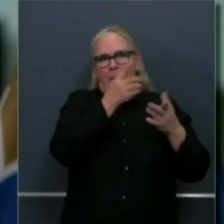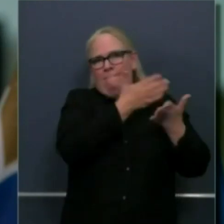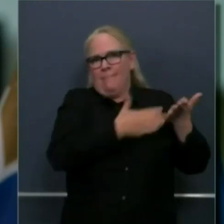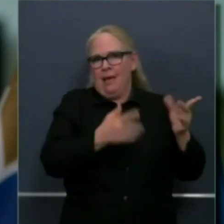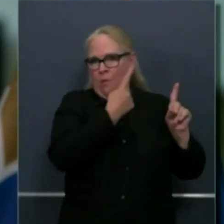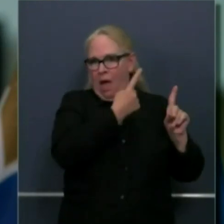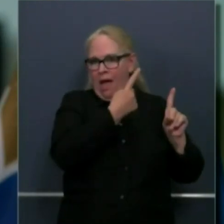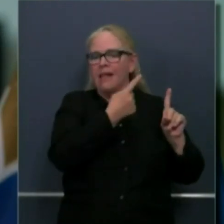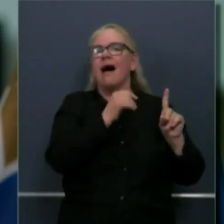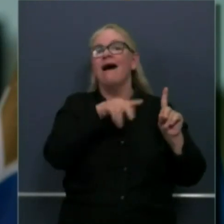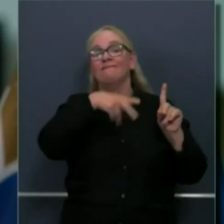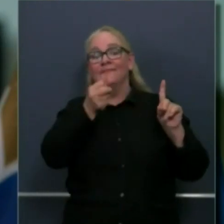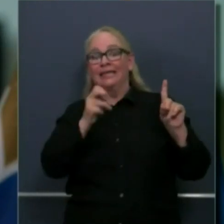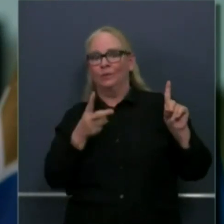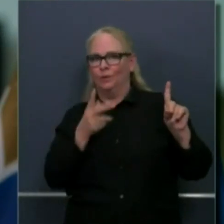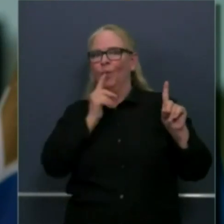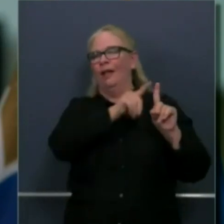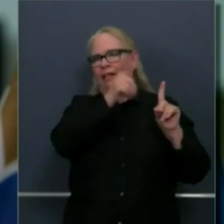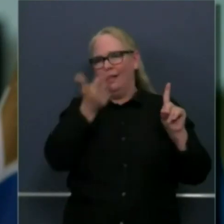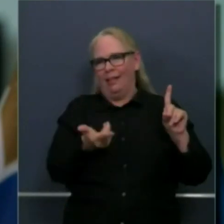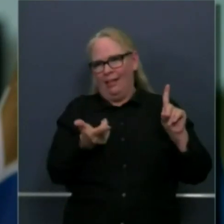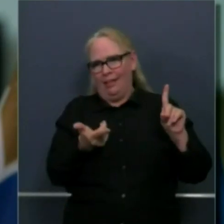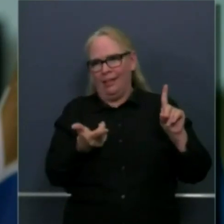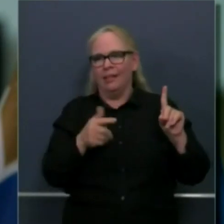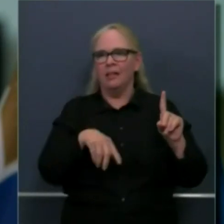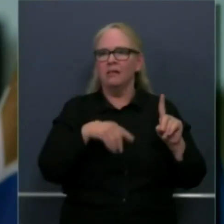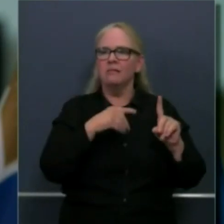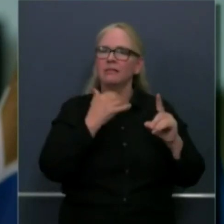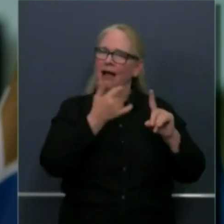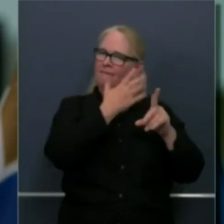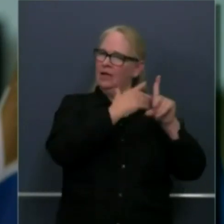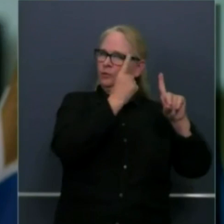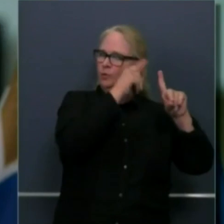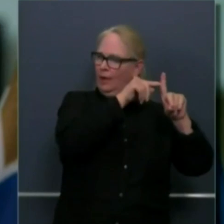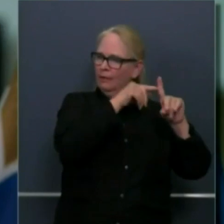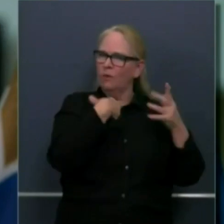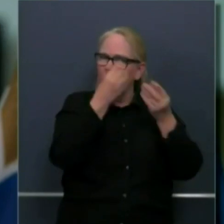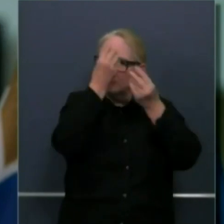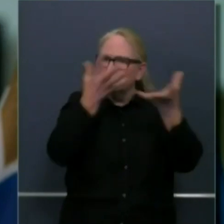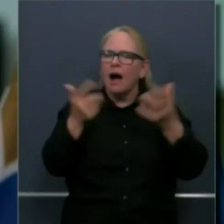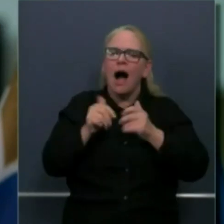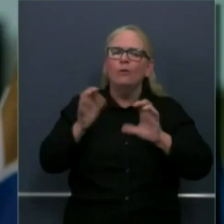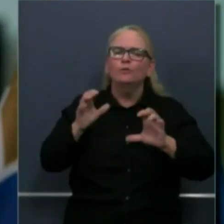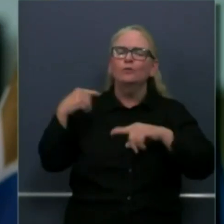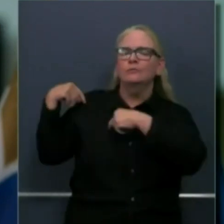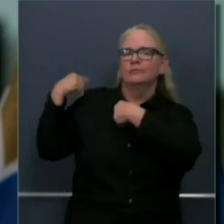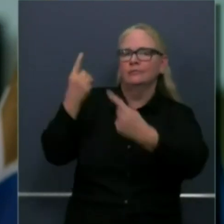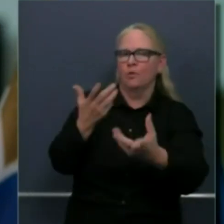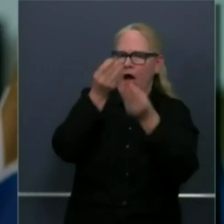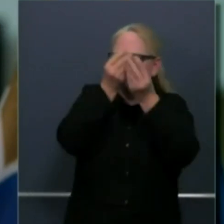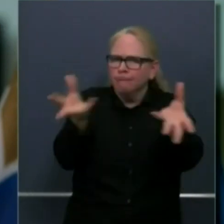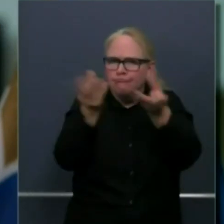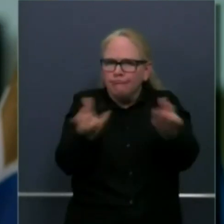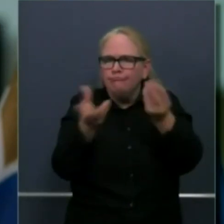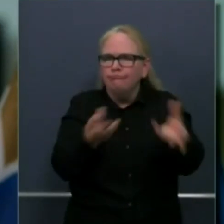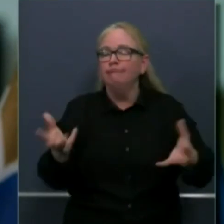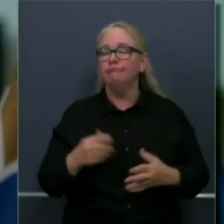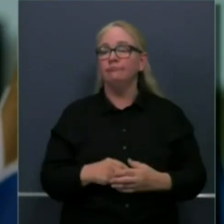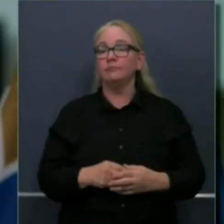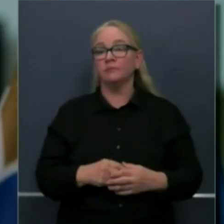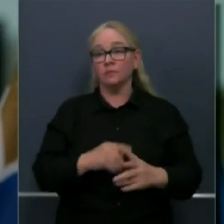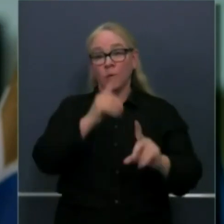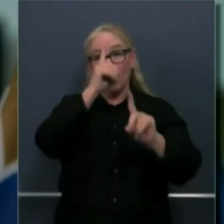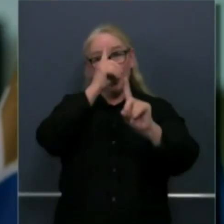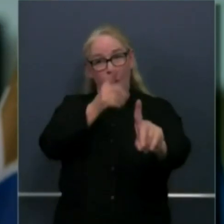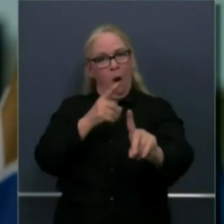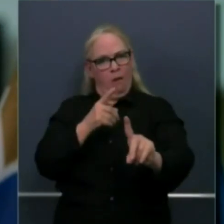than that but in an effort to keep you abreast you may recall that our goal was to hit 25,000 by the end of